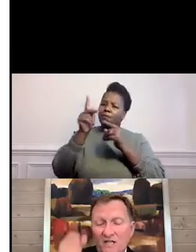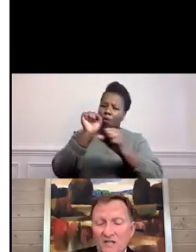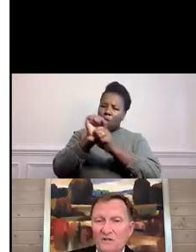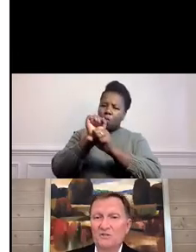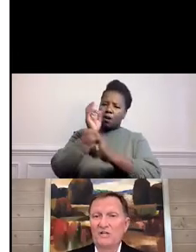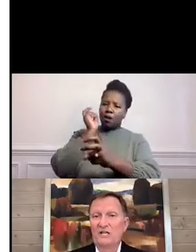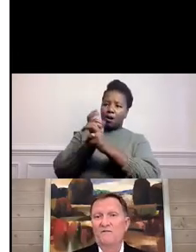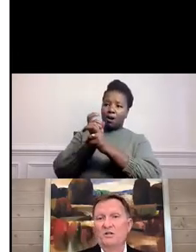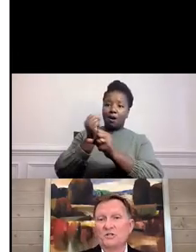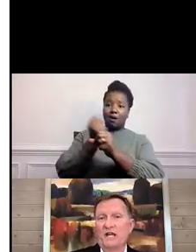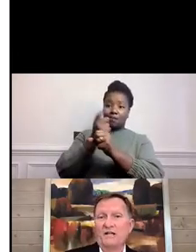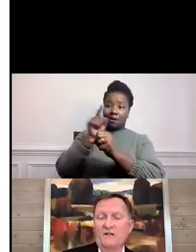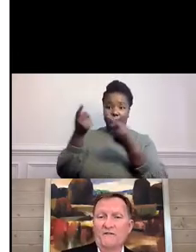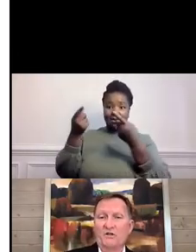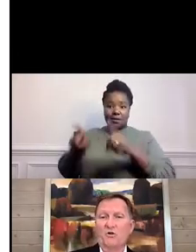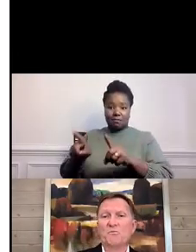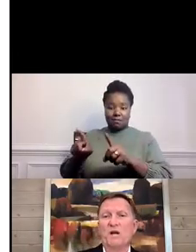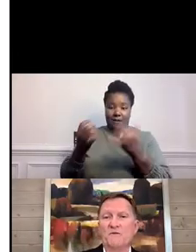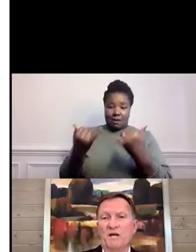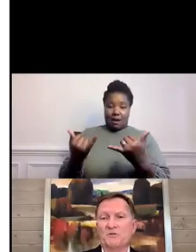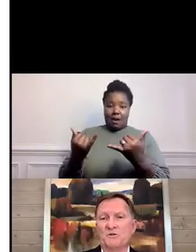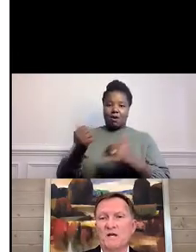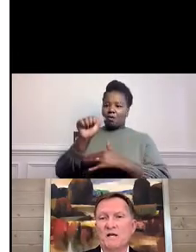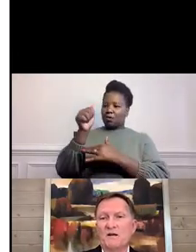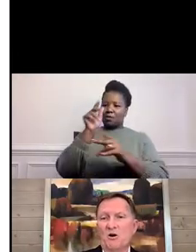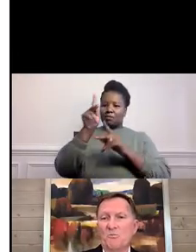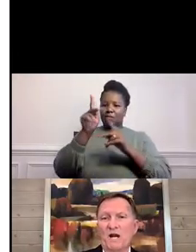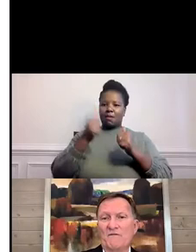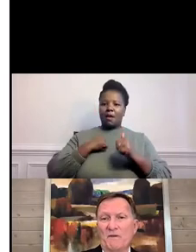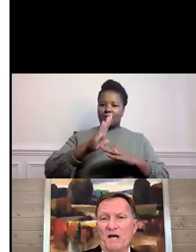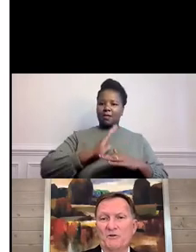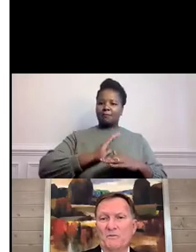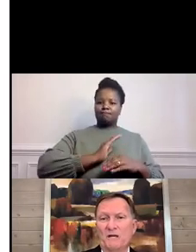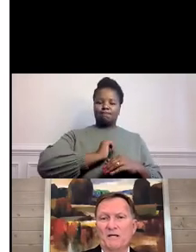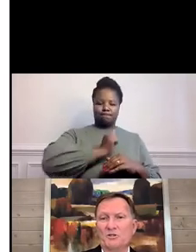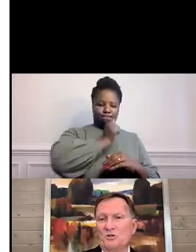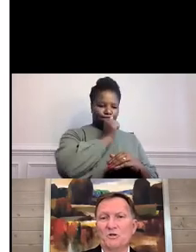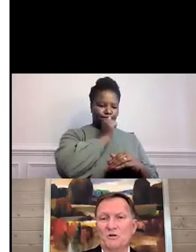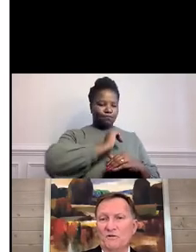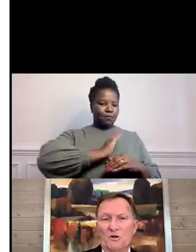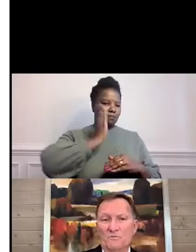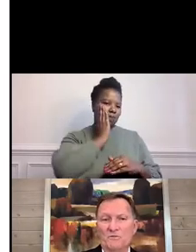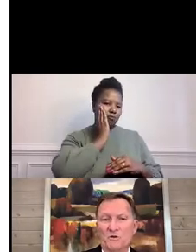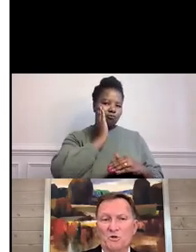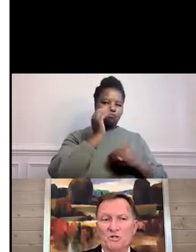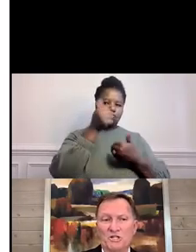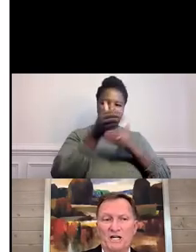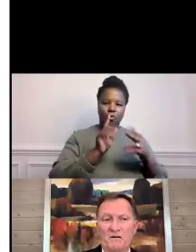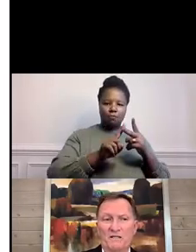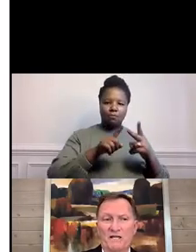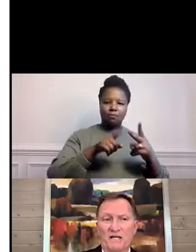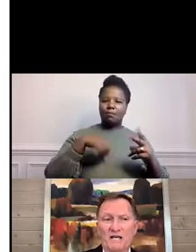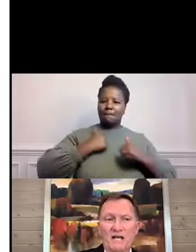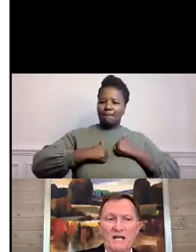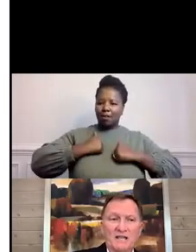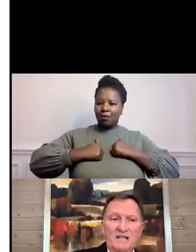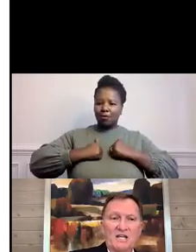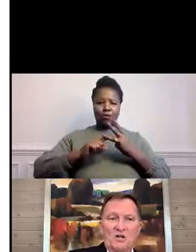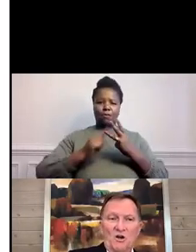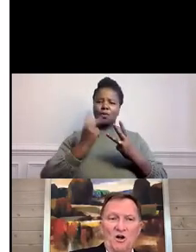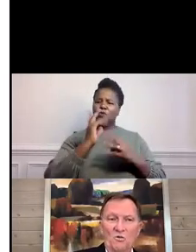to have 10 individuals that have their own private bedroom, own private bathroom, and two beautiful homes. So we're excited about that.